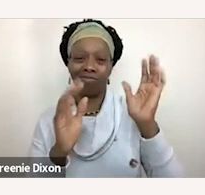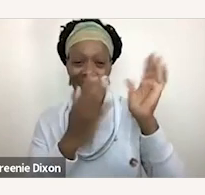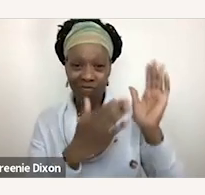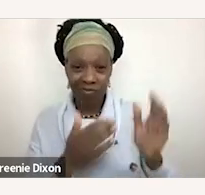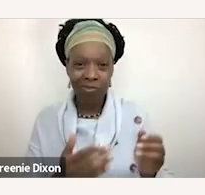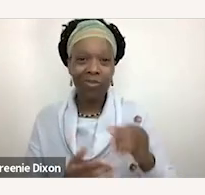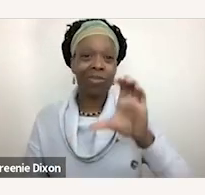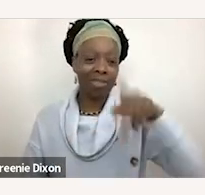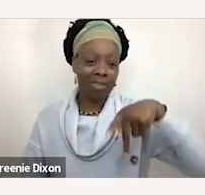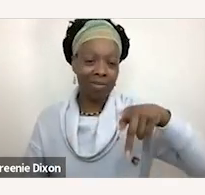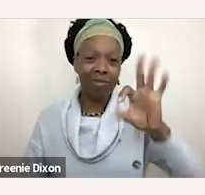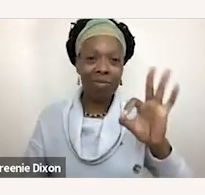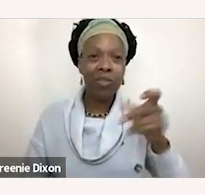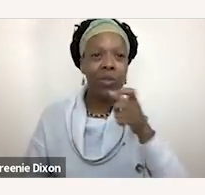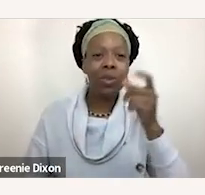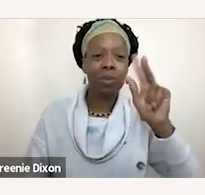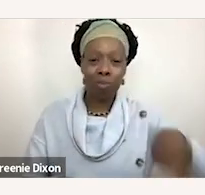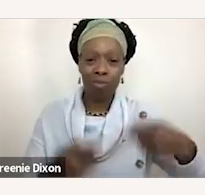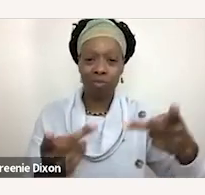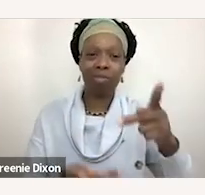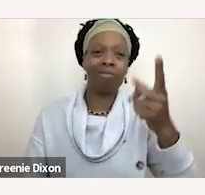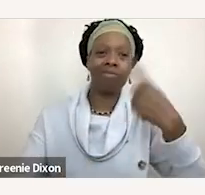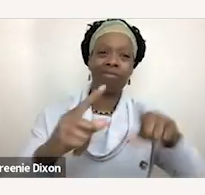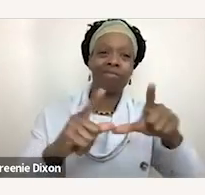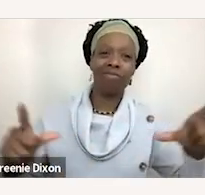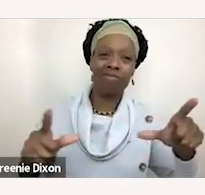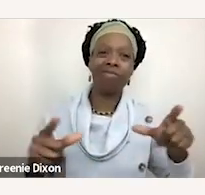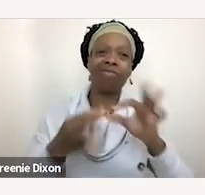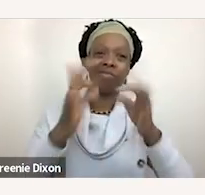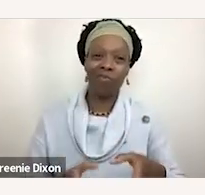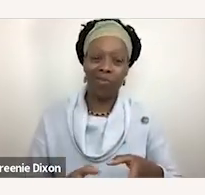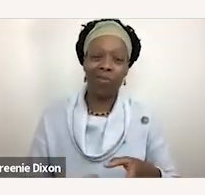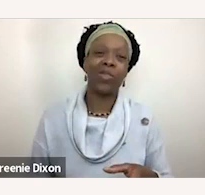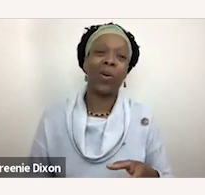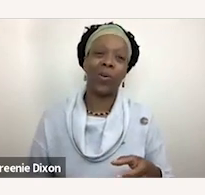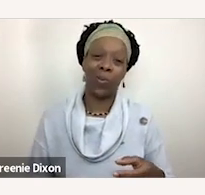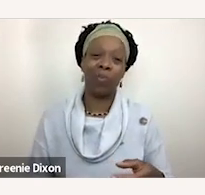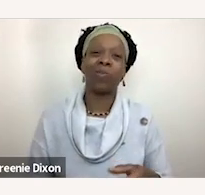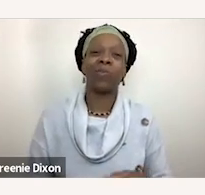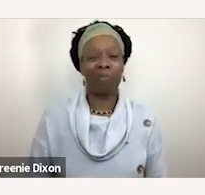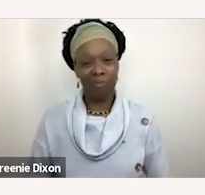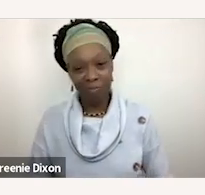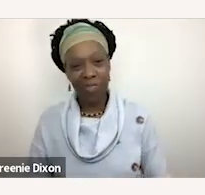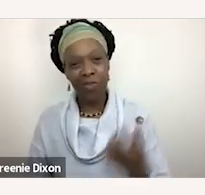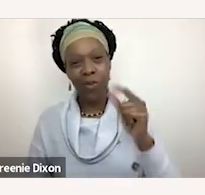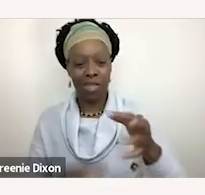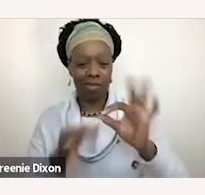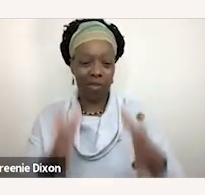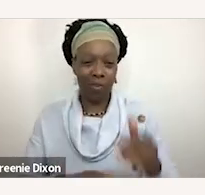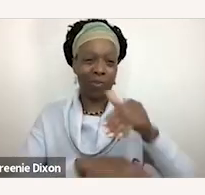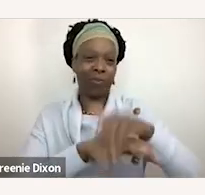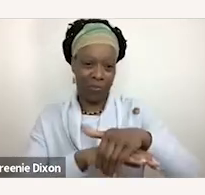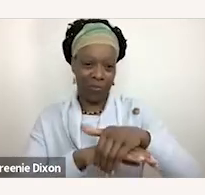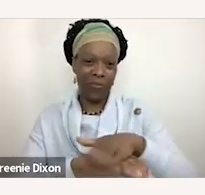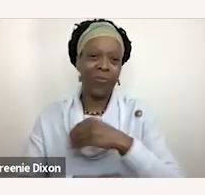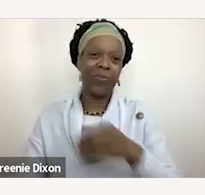Foundation, we have ASL interpretation, so I just want to shout out to Greeny for being our ASL interpreter tonight and